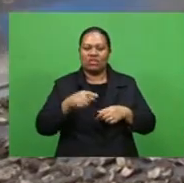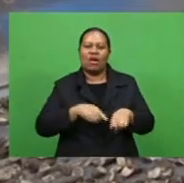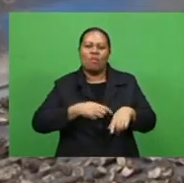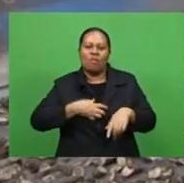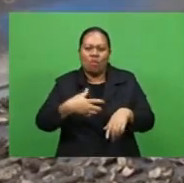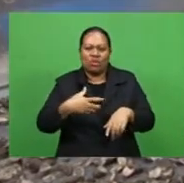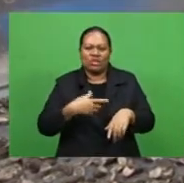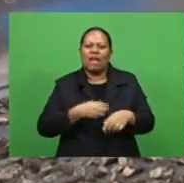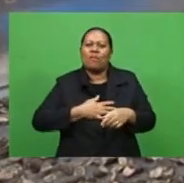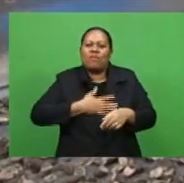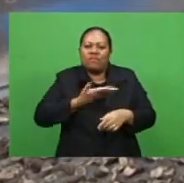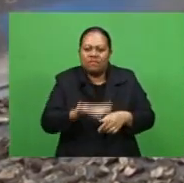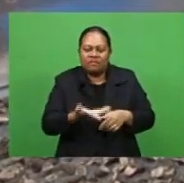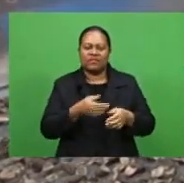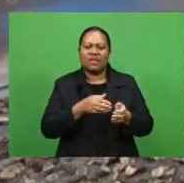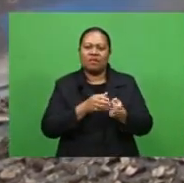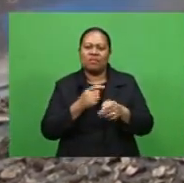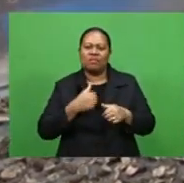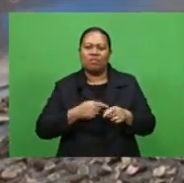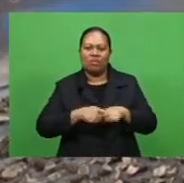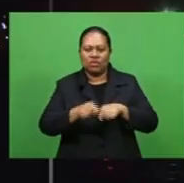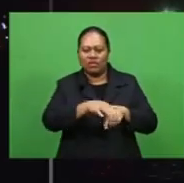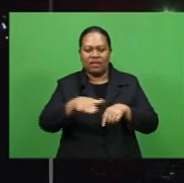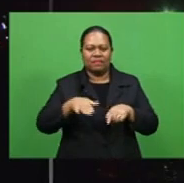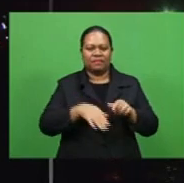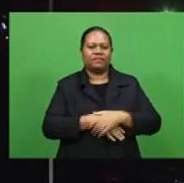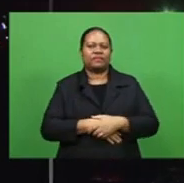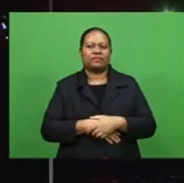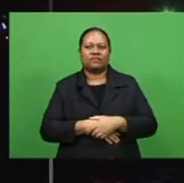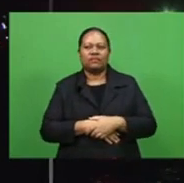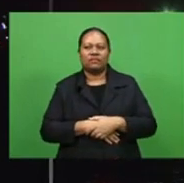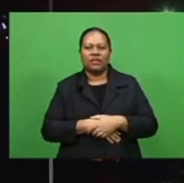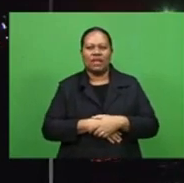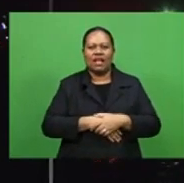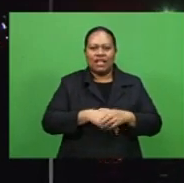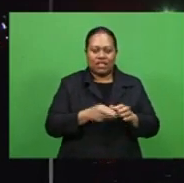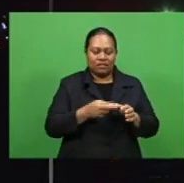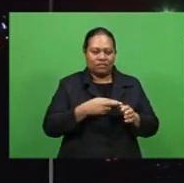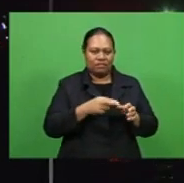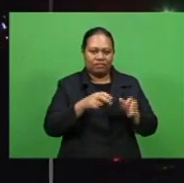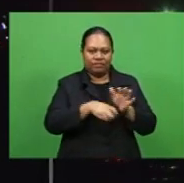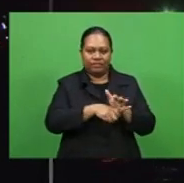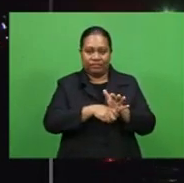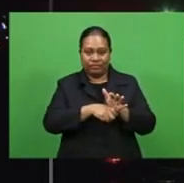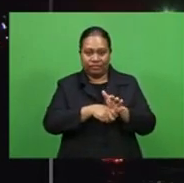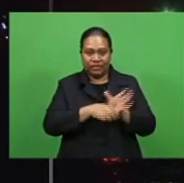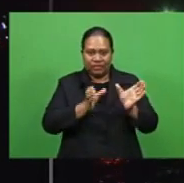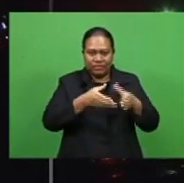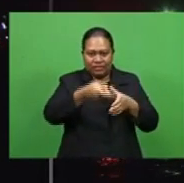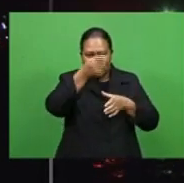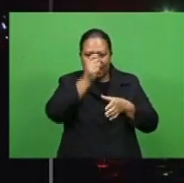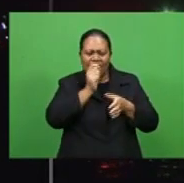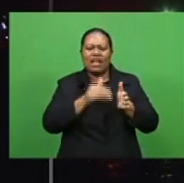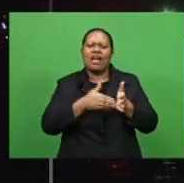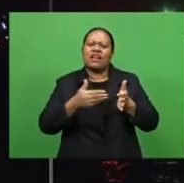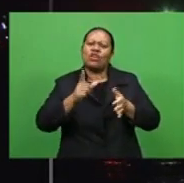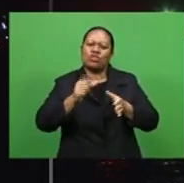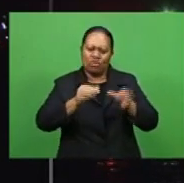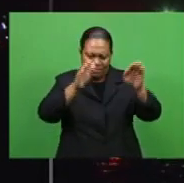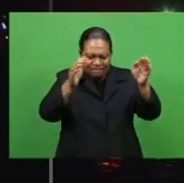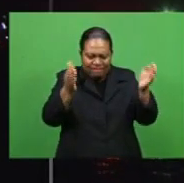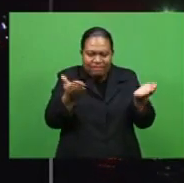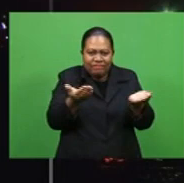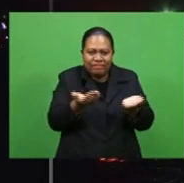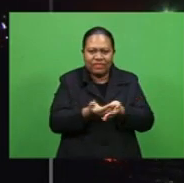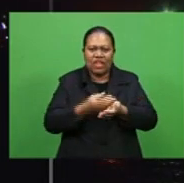Eleanor Tarangai View FBC News the Rotary Club of Suva Peninsula Sunset carried out a food hamper relief